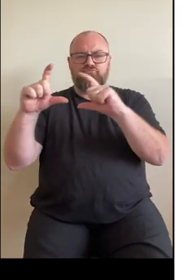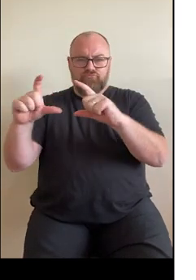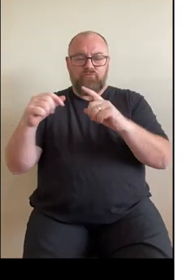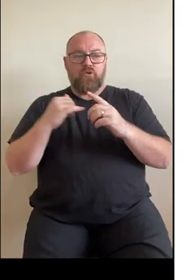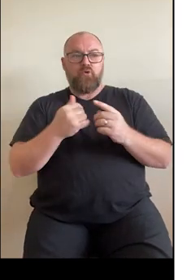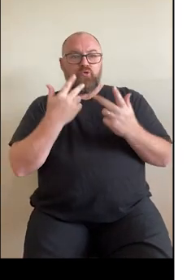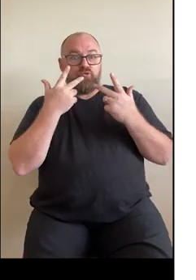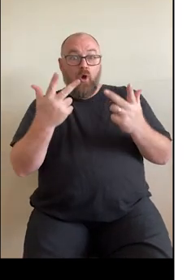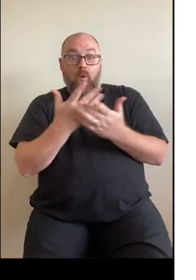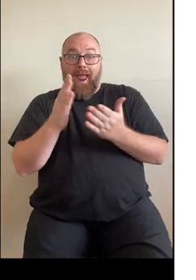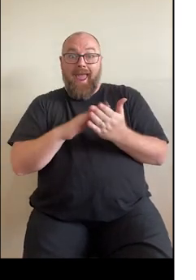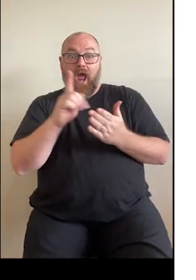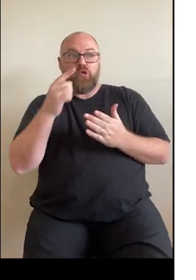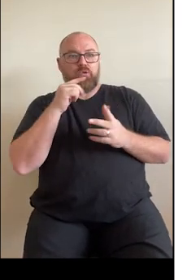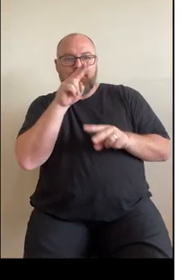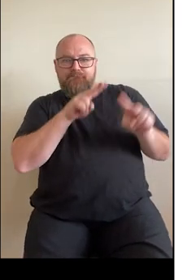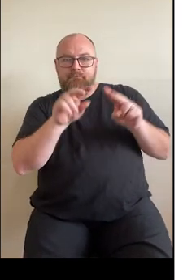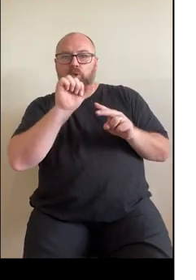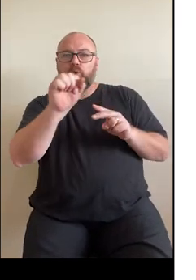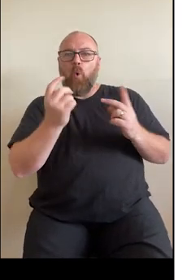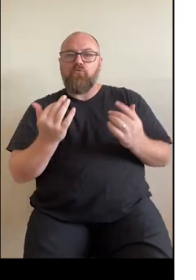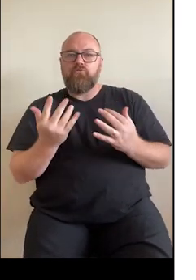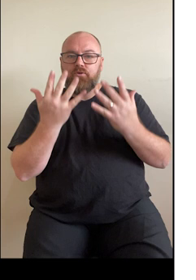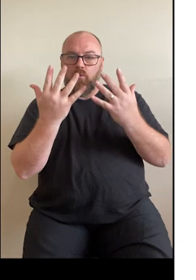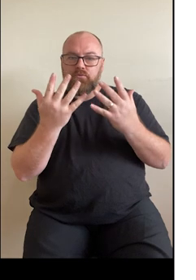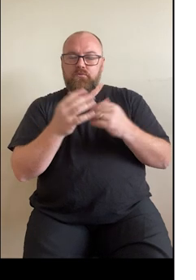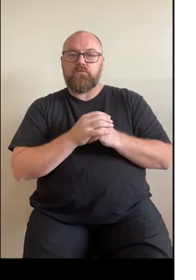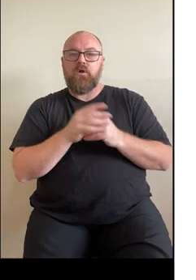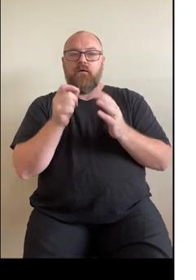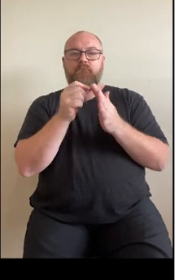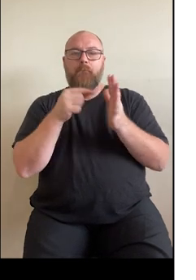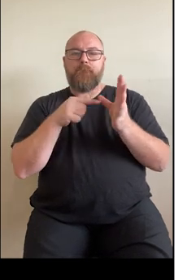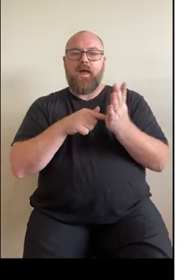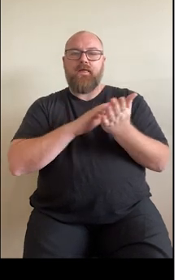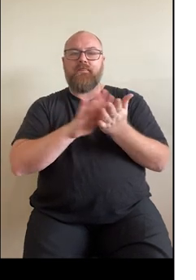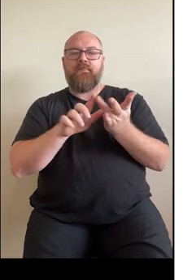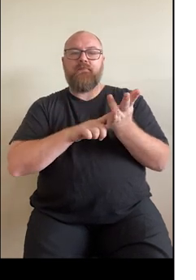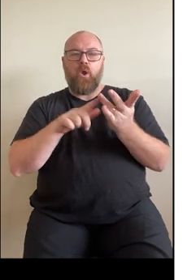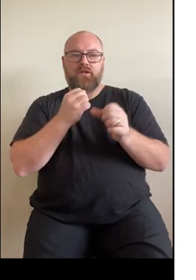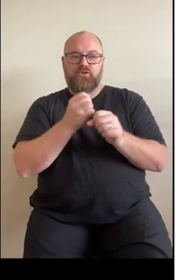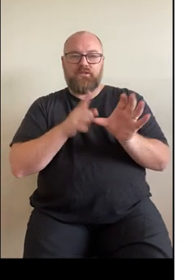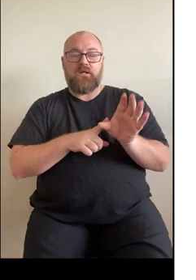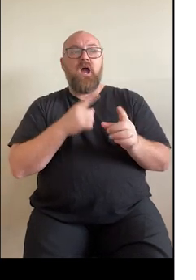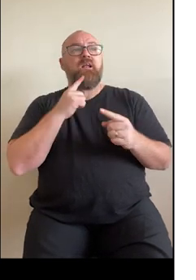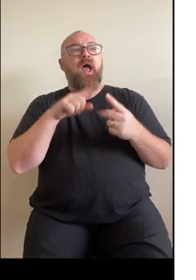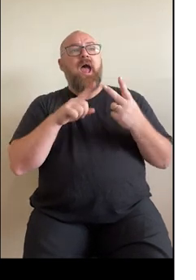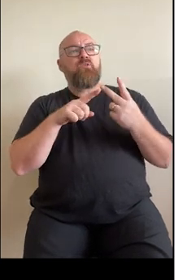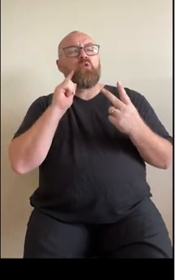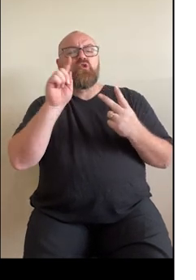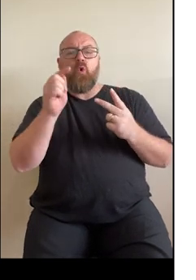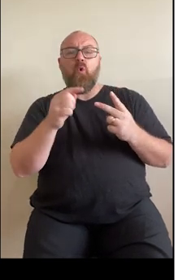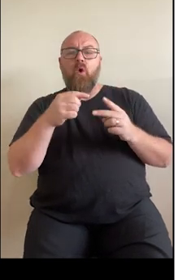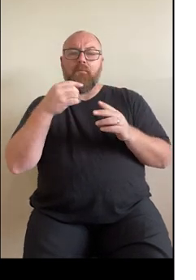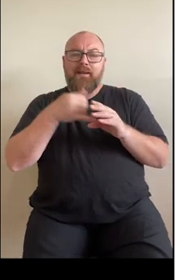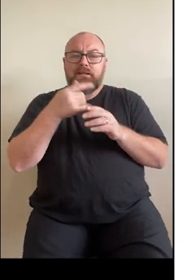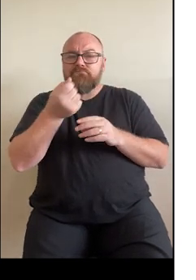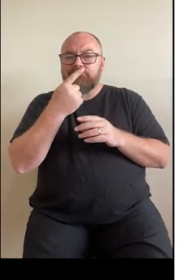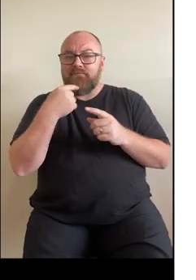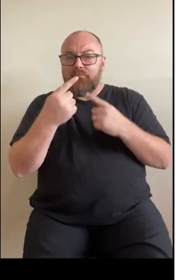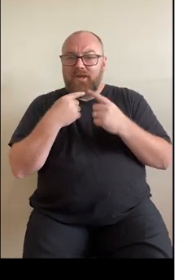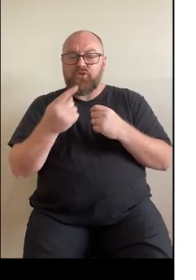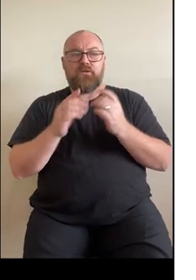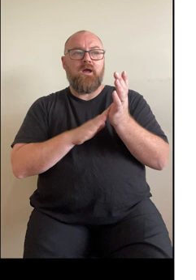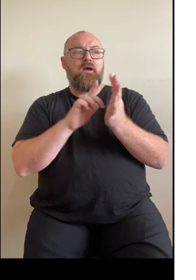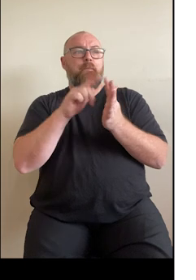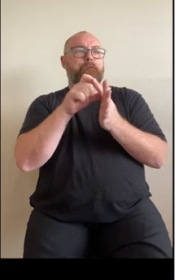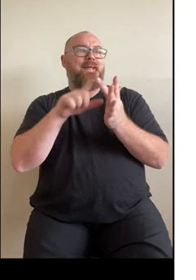results in My Health Record and how you can find your medicines information and Medicare information and how